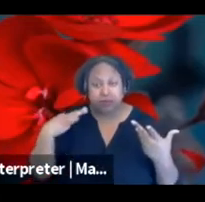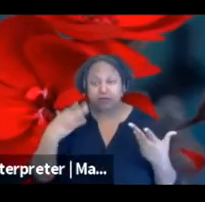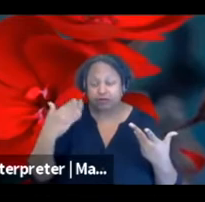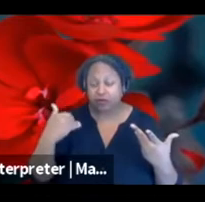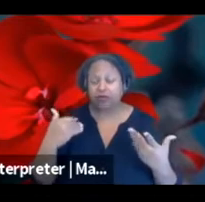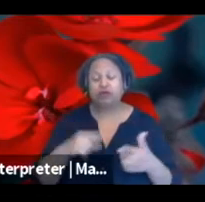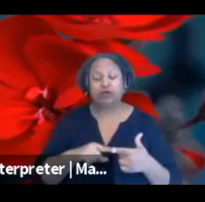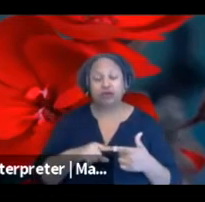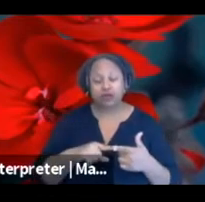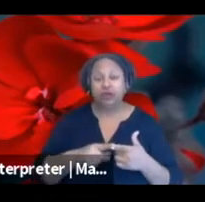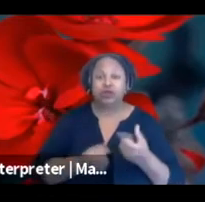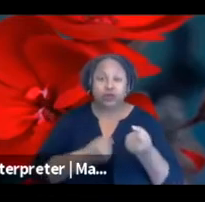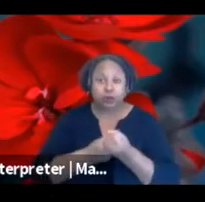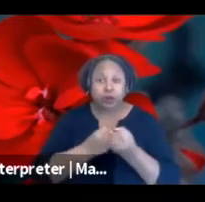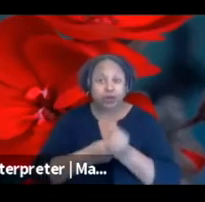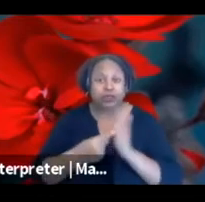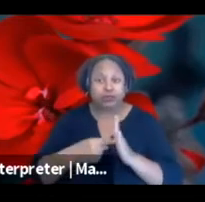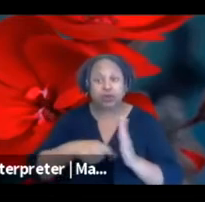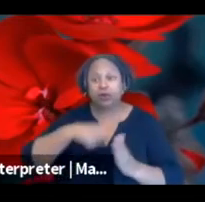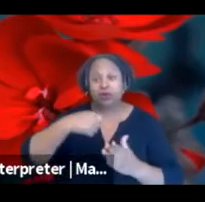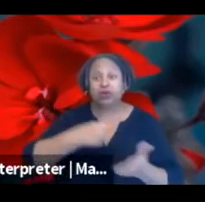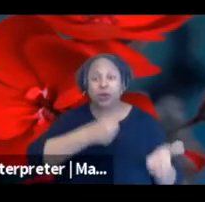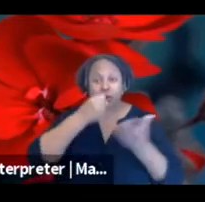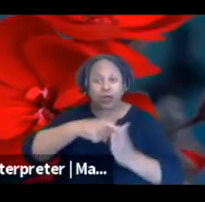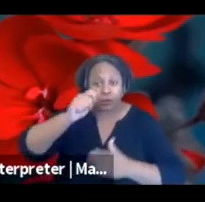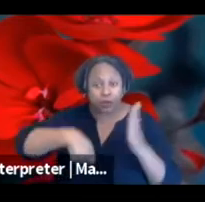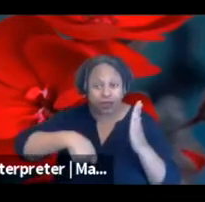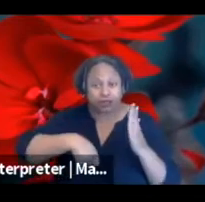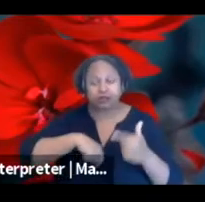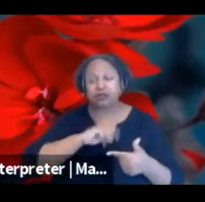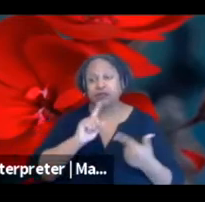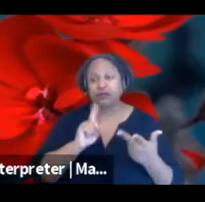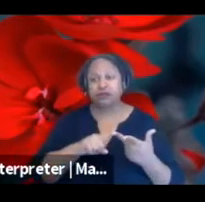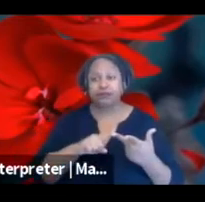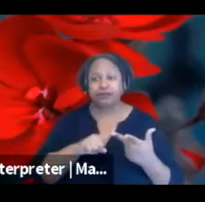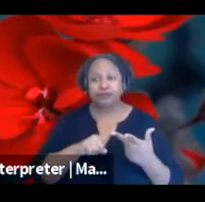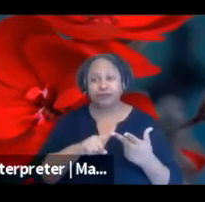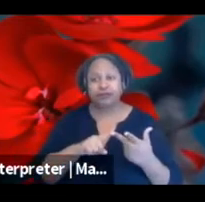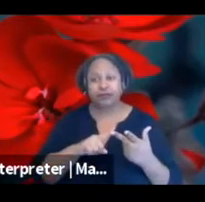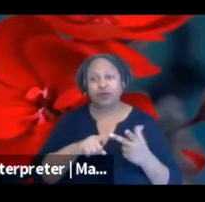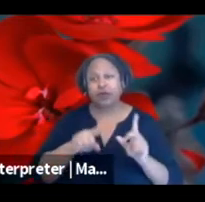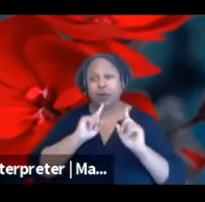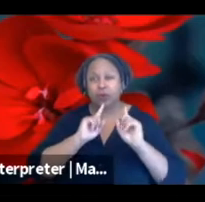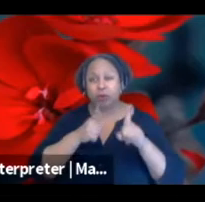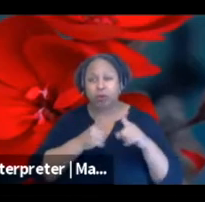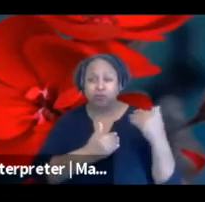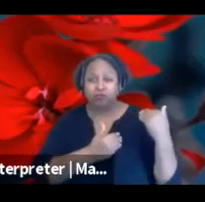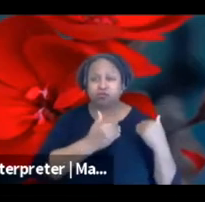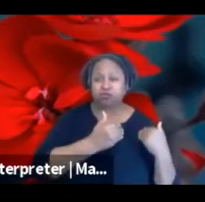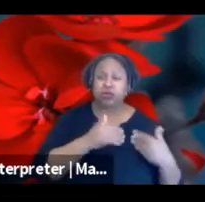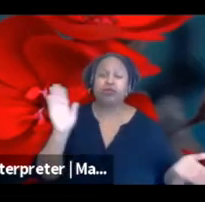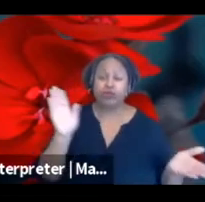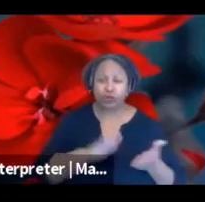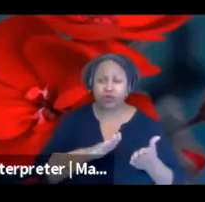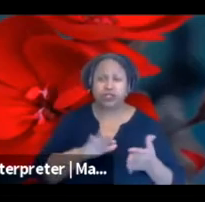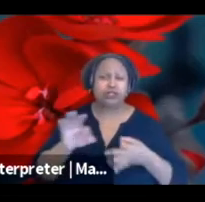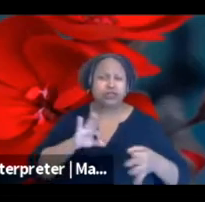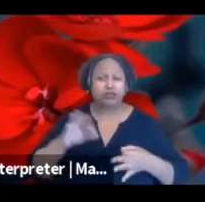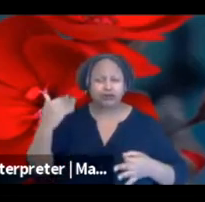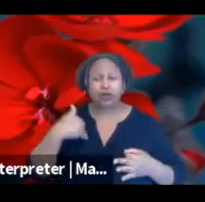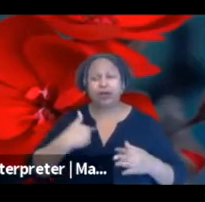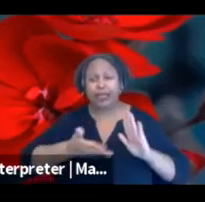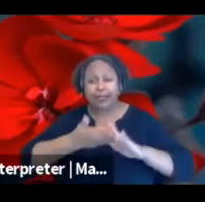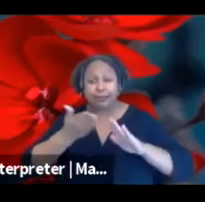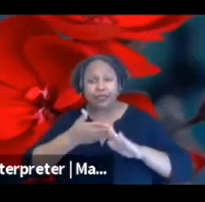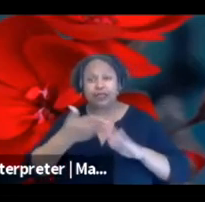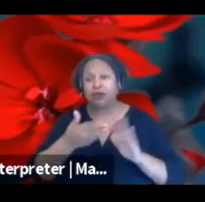grant writing, reducing some of the reporting burden on operating clients that I mentioned, some of the administrative